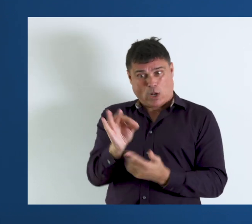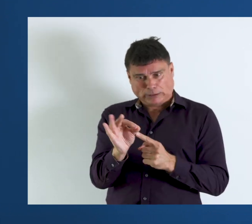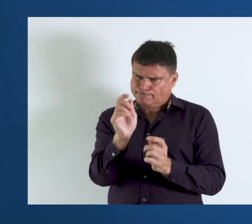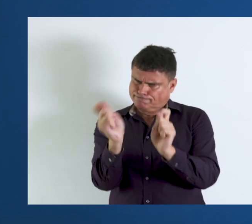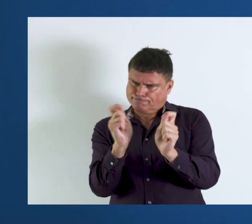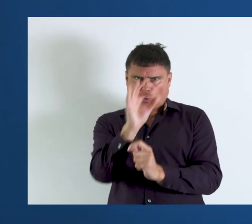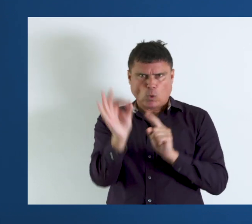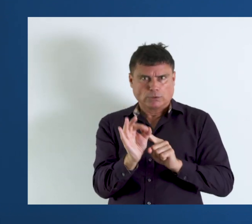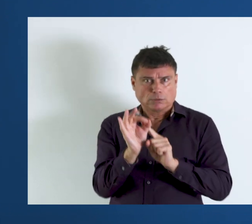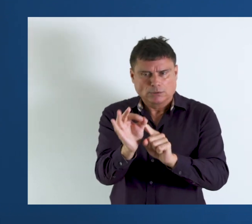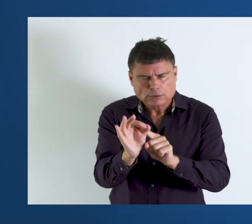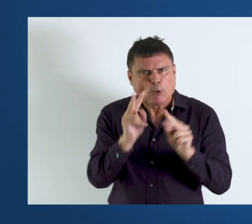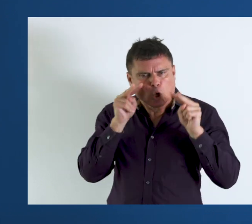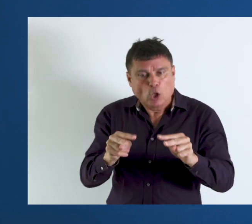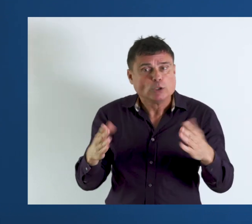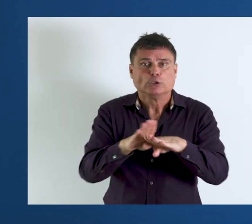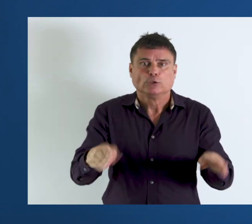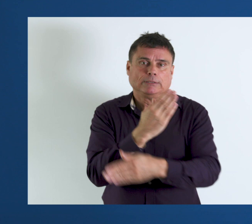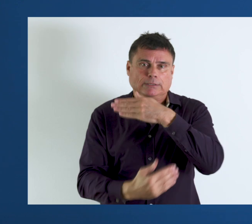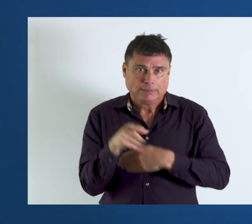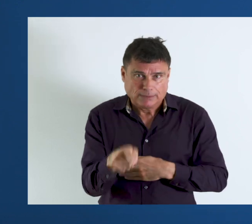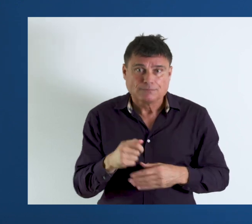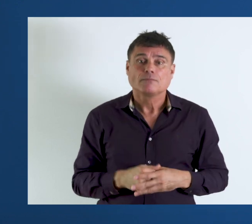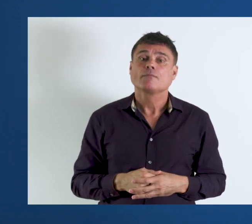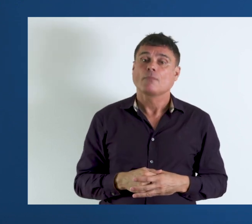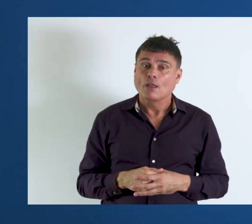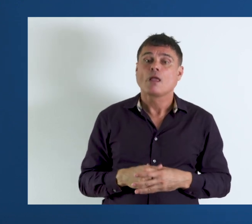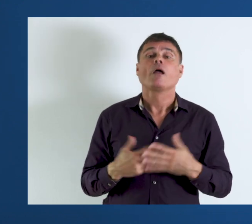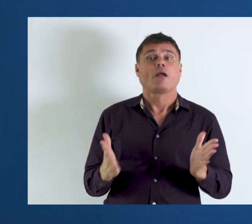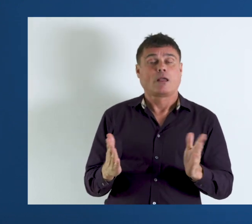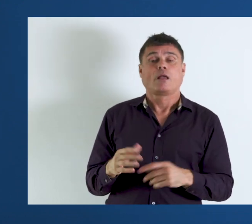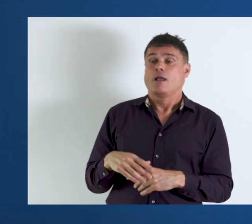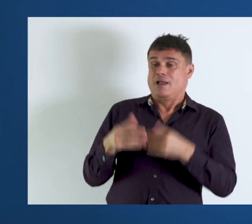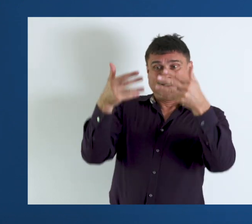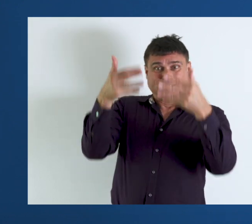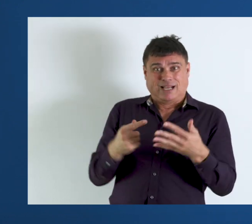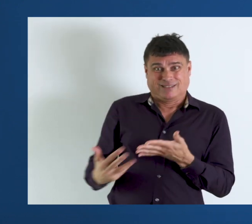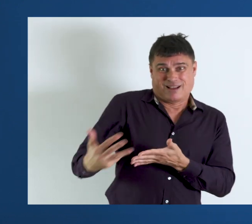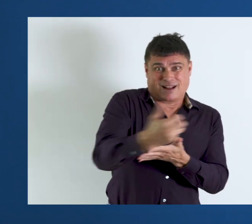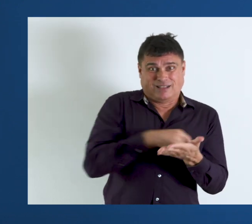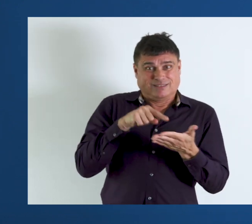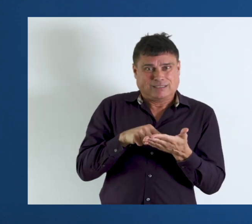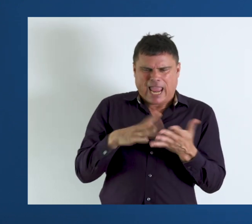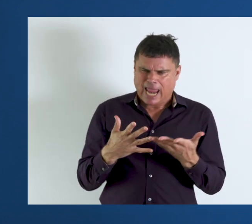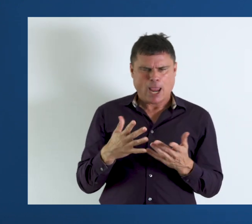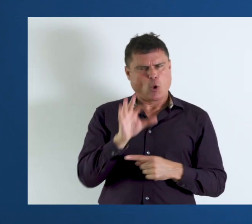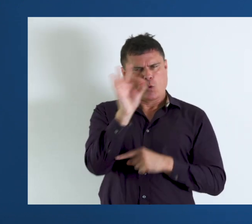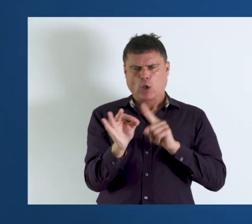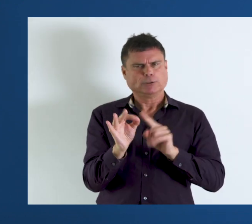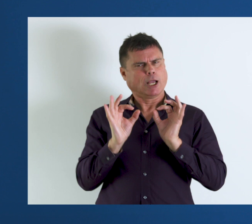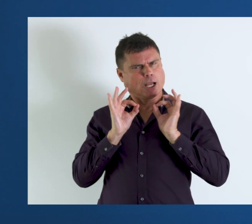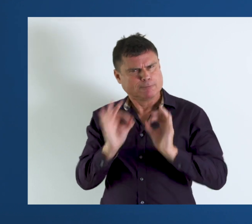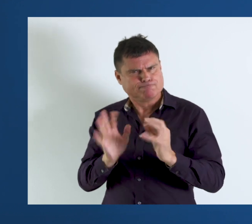on children with disabilities. Because the way in which we collect data, the way in which we formulate the